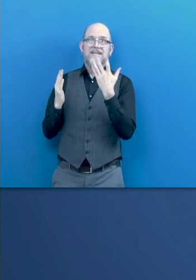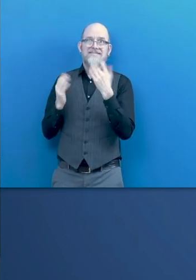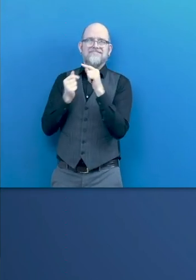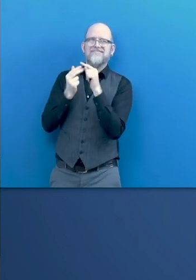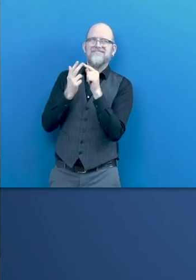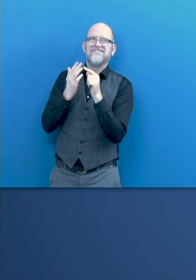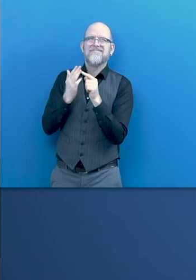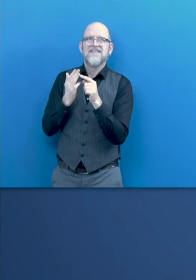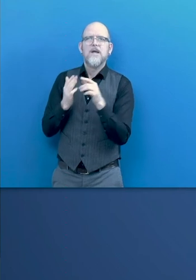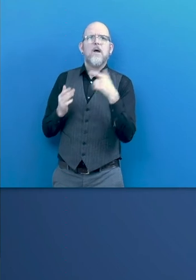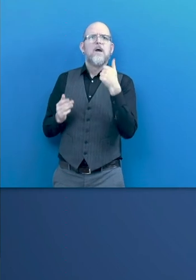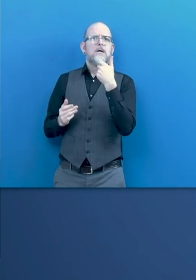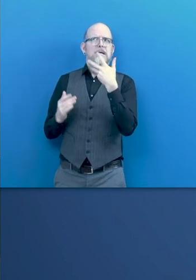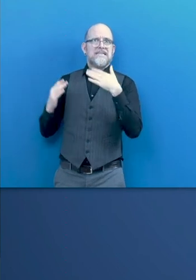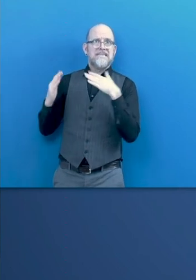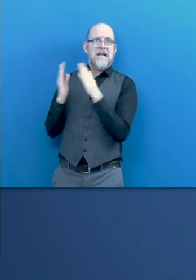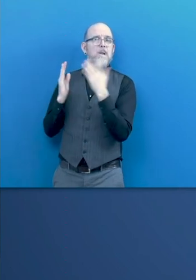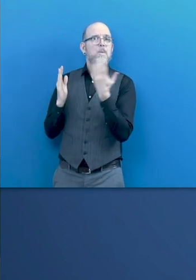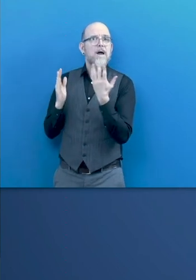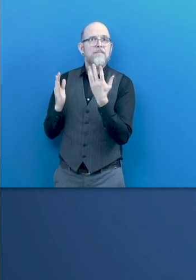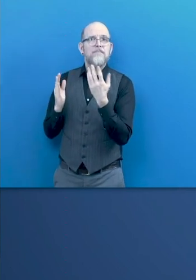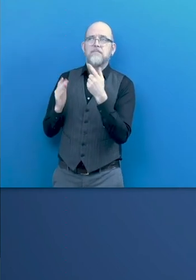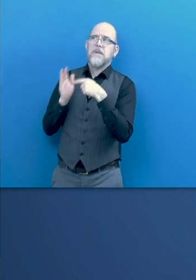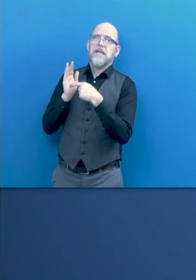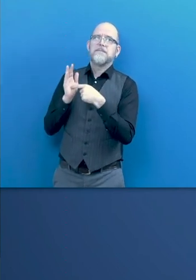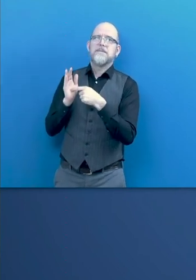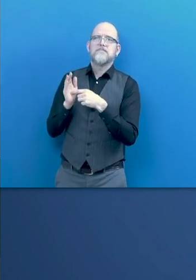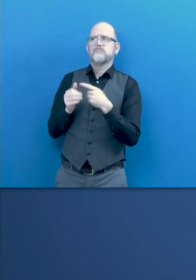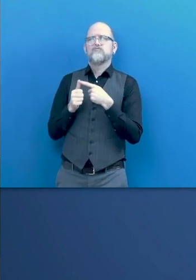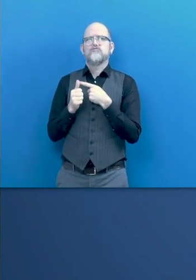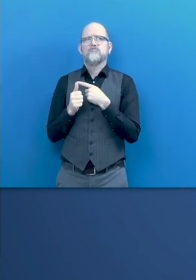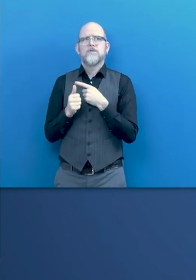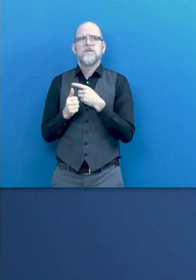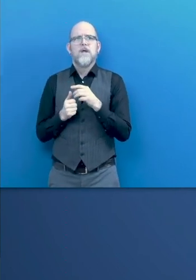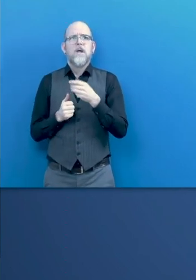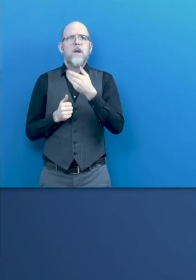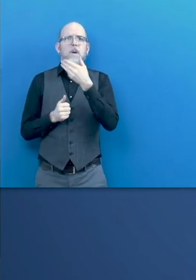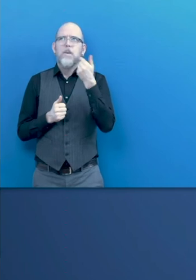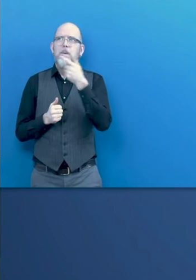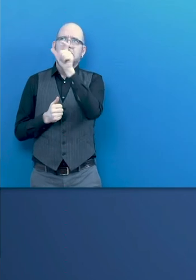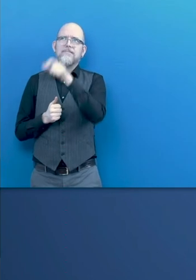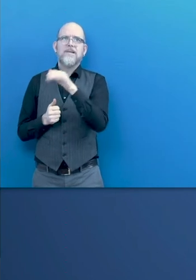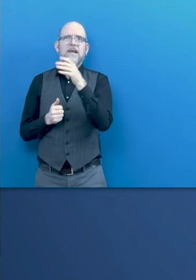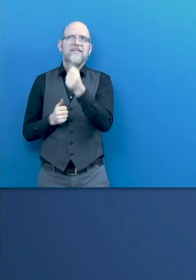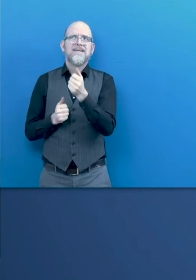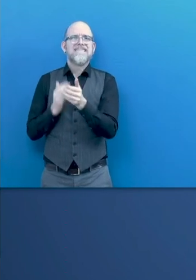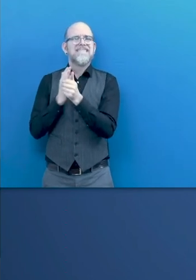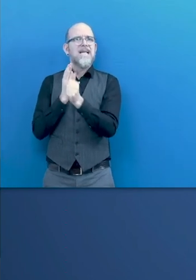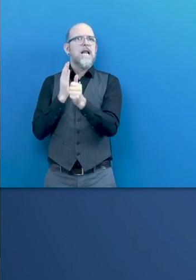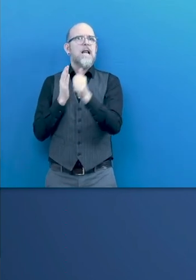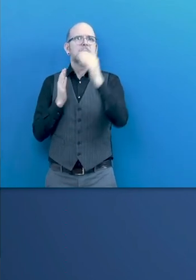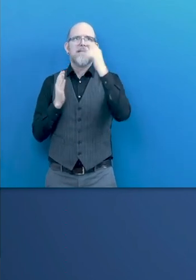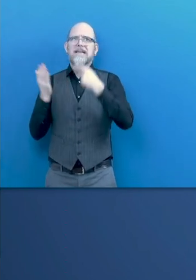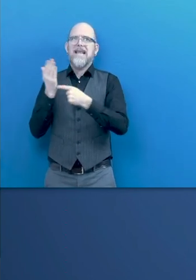scenario, goes from the lack of required skills, the difficulties affording technologies, or the